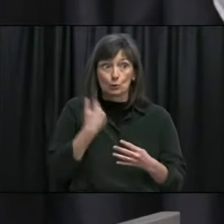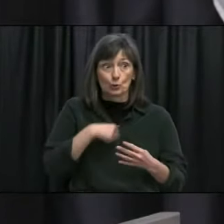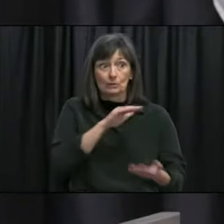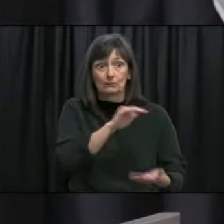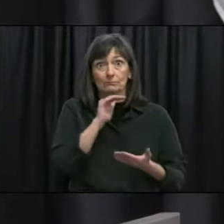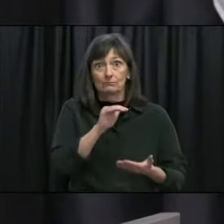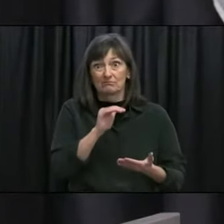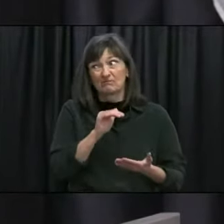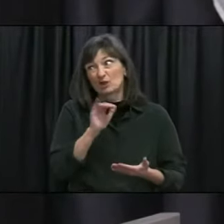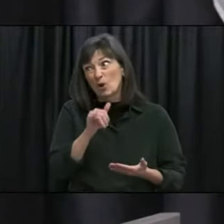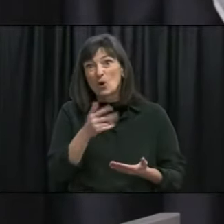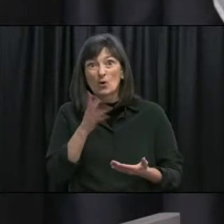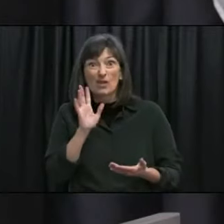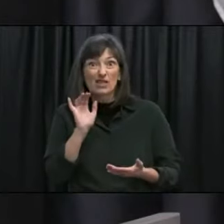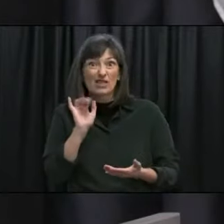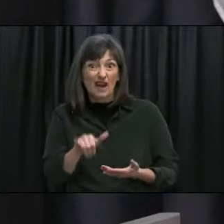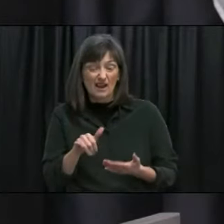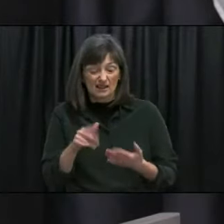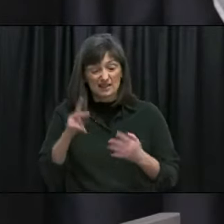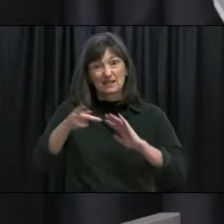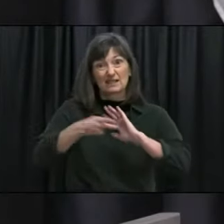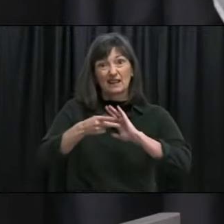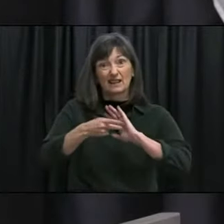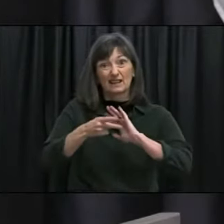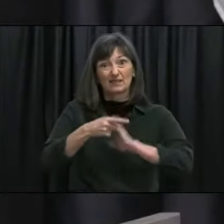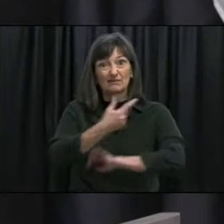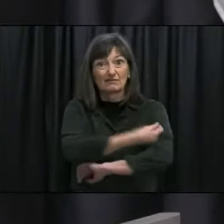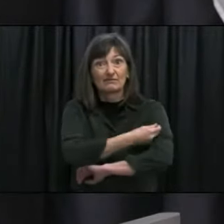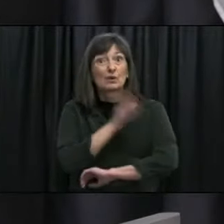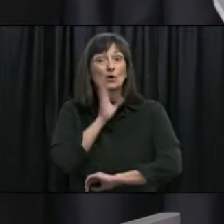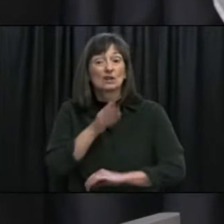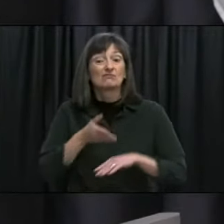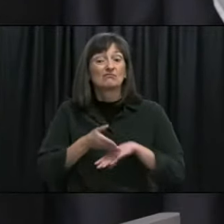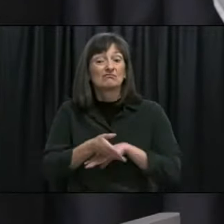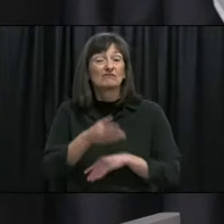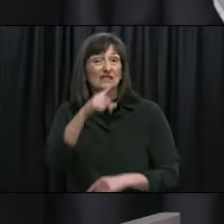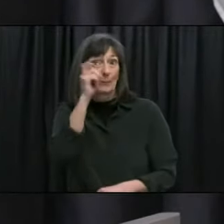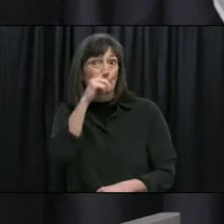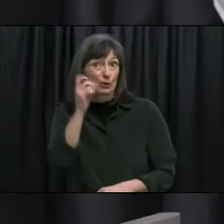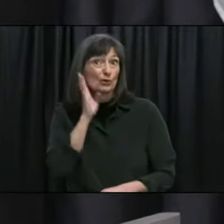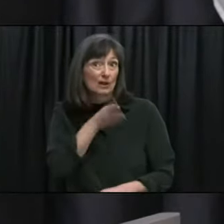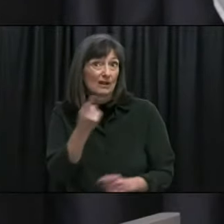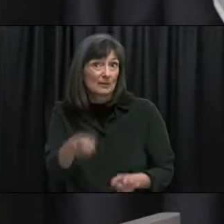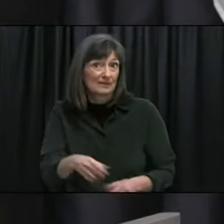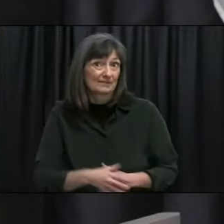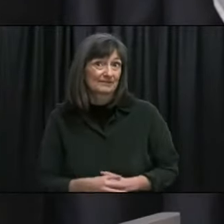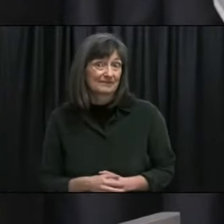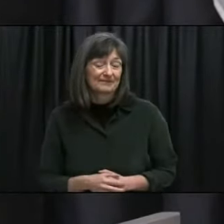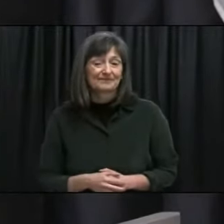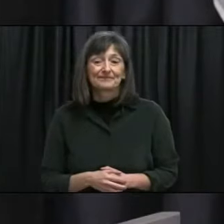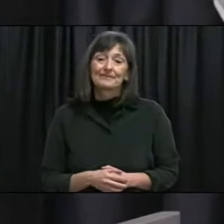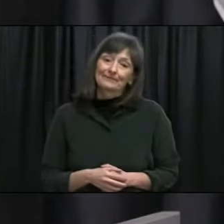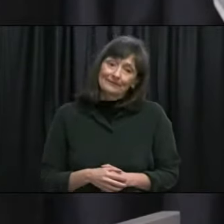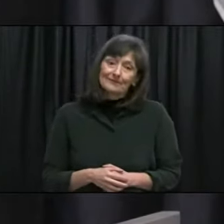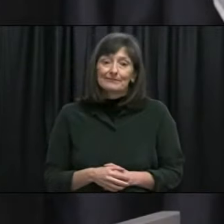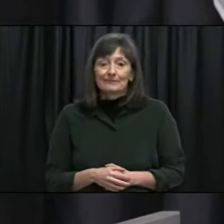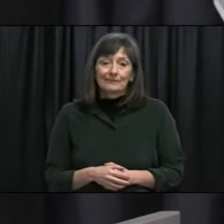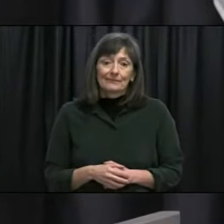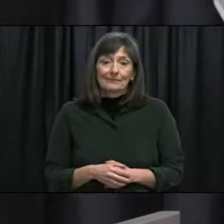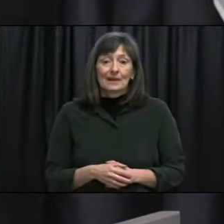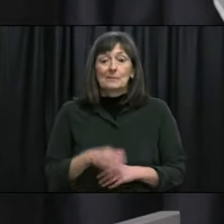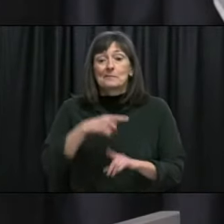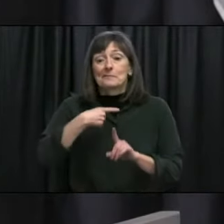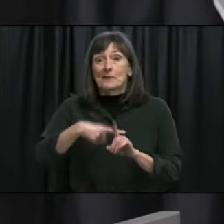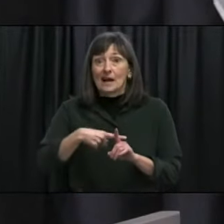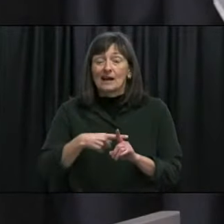take us the summer for that second dose so you know we do have to consider that we have to consider that there is increasing